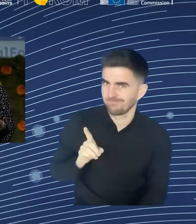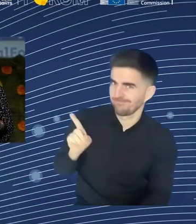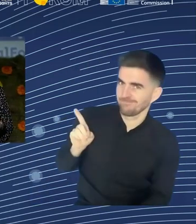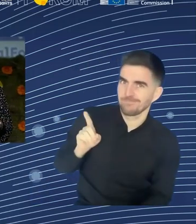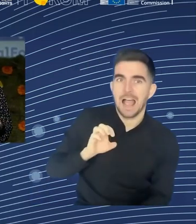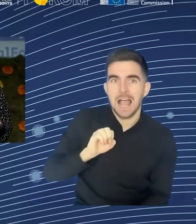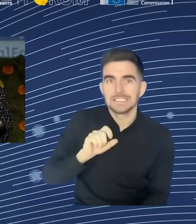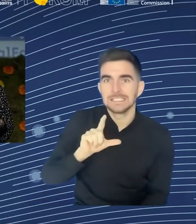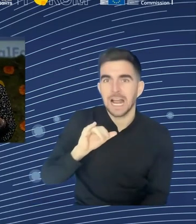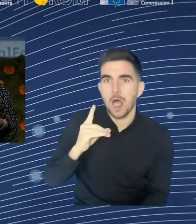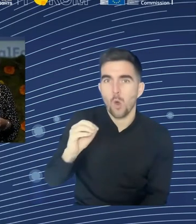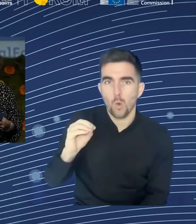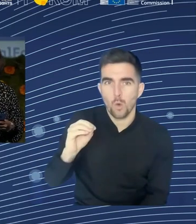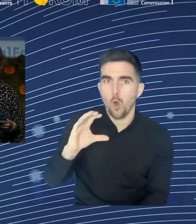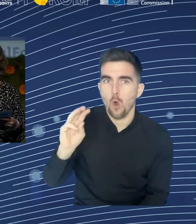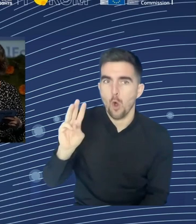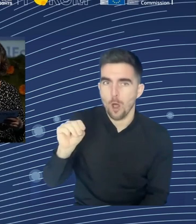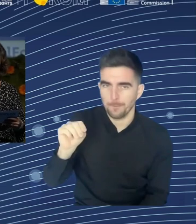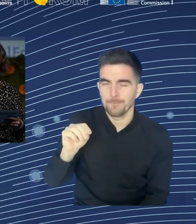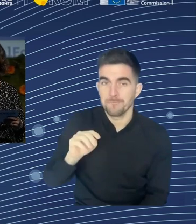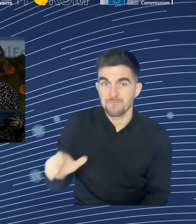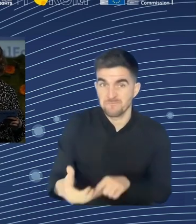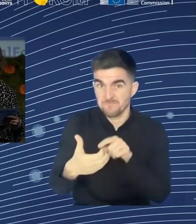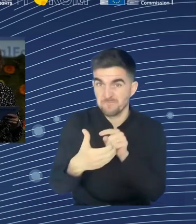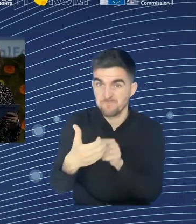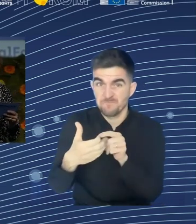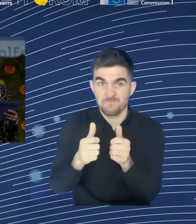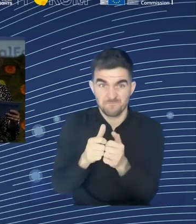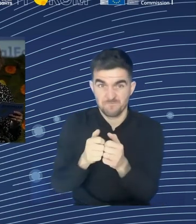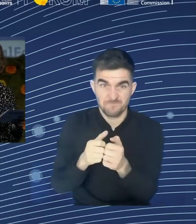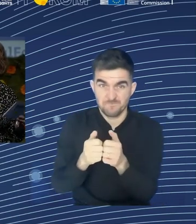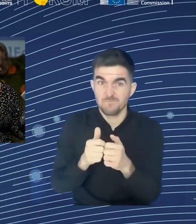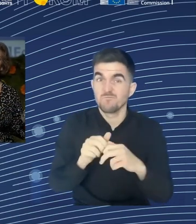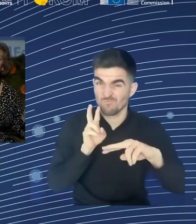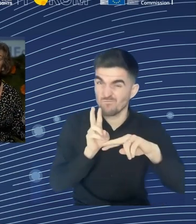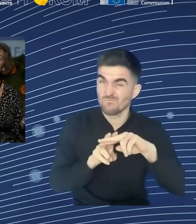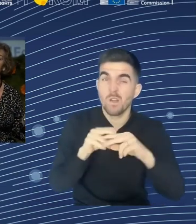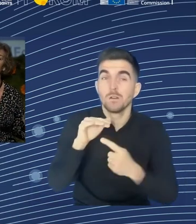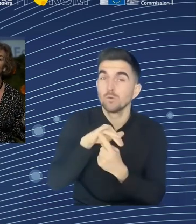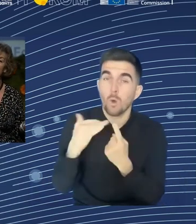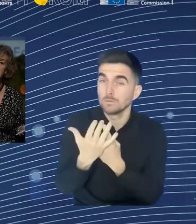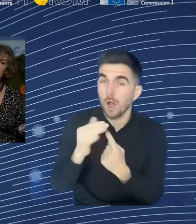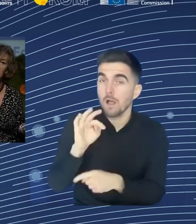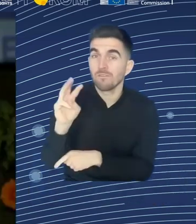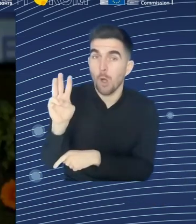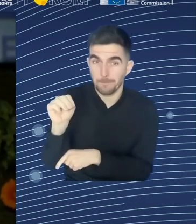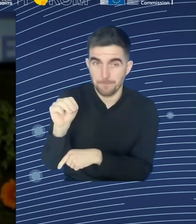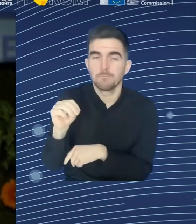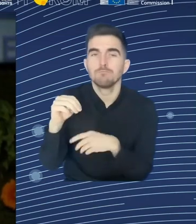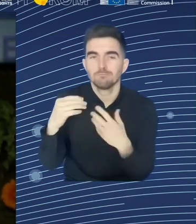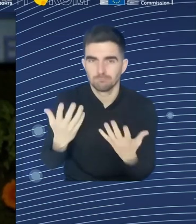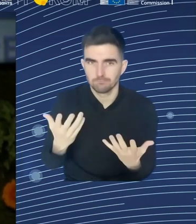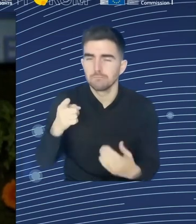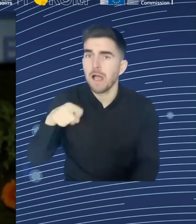for you. In one word, what do you think is the main reason behind